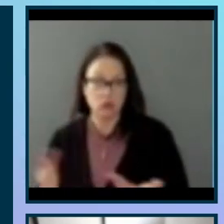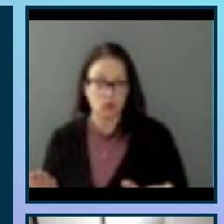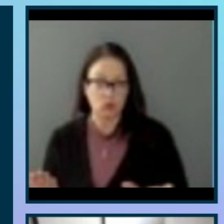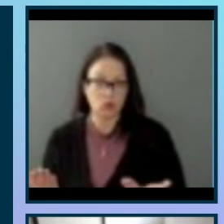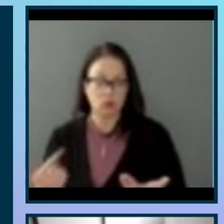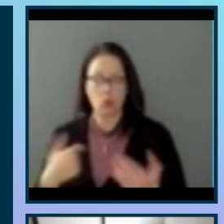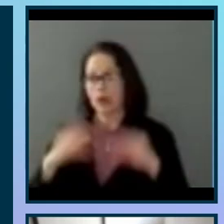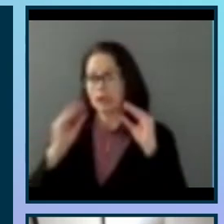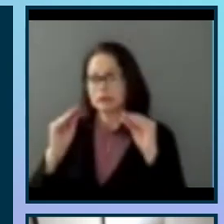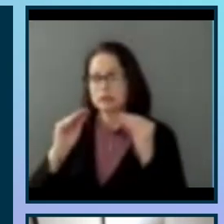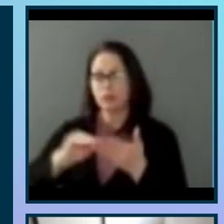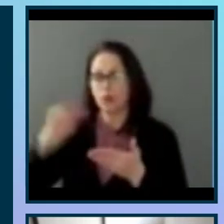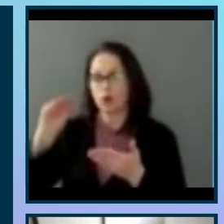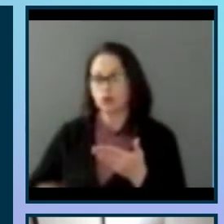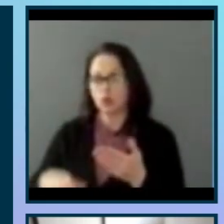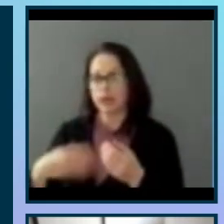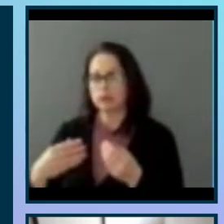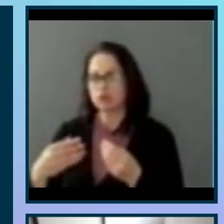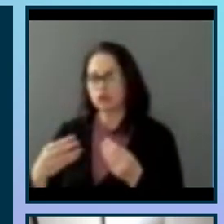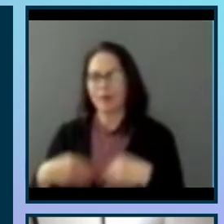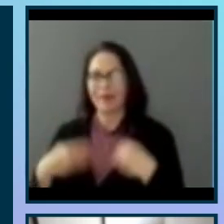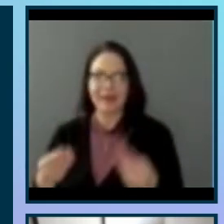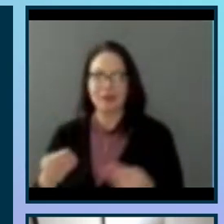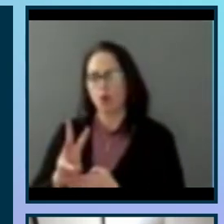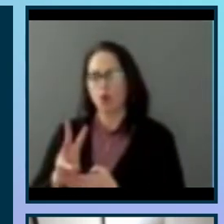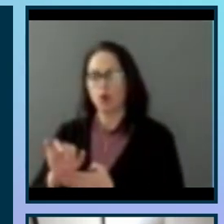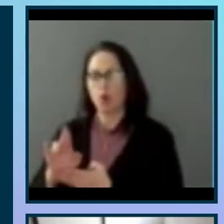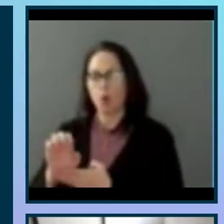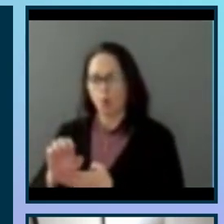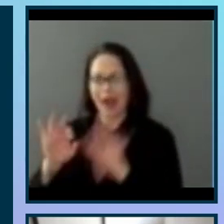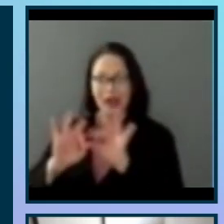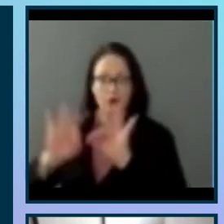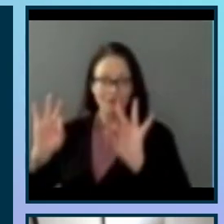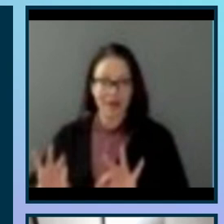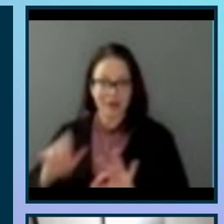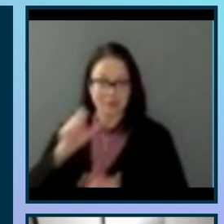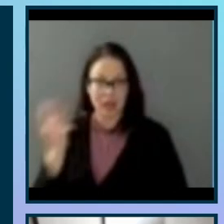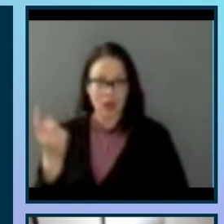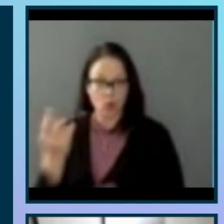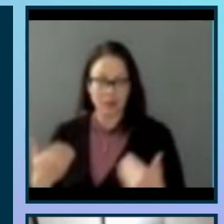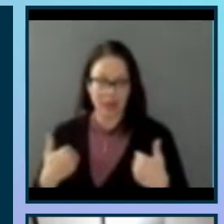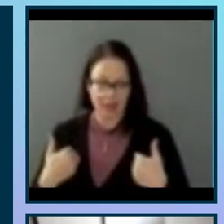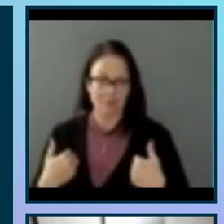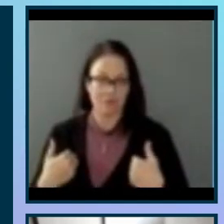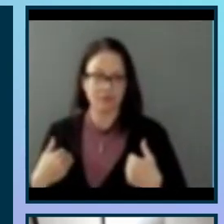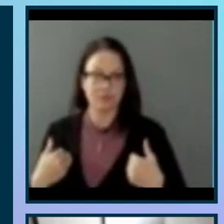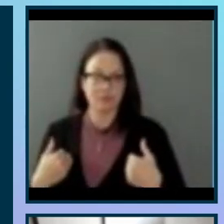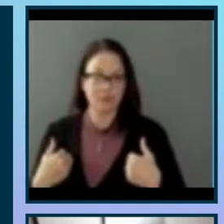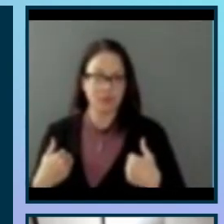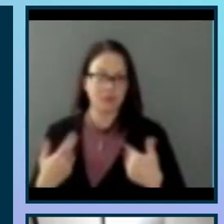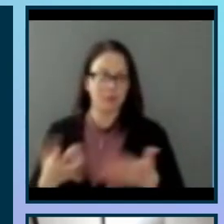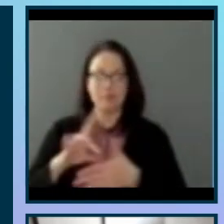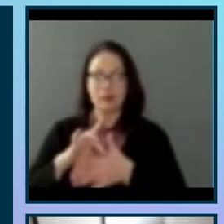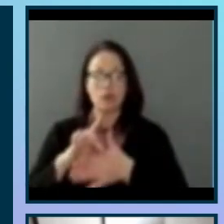students to hand over wireframes that have not only the you know the the content